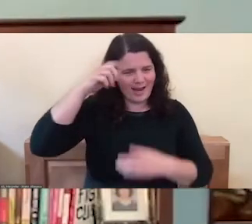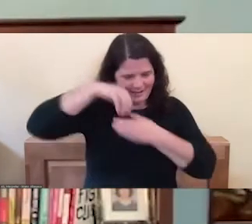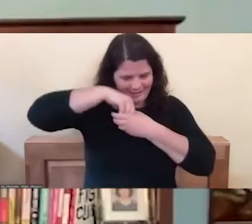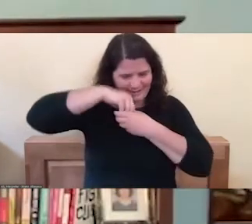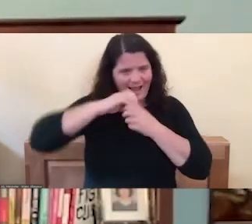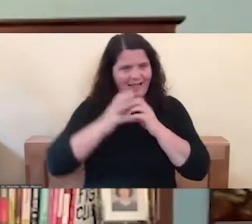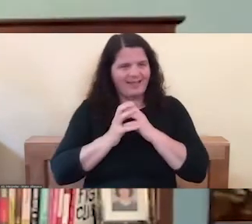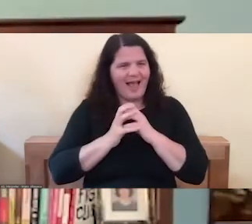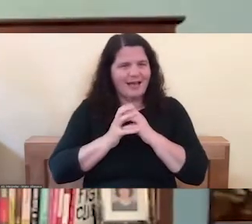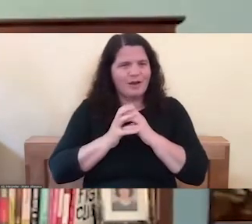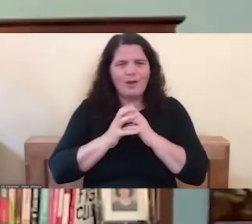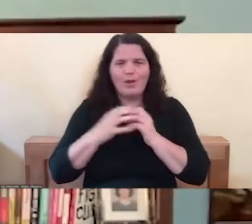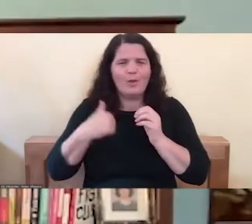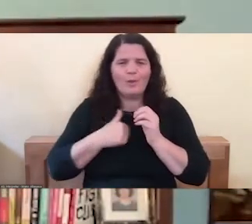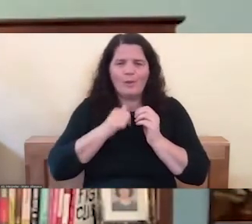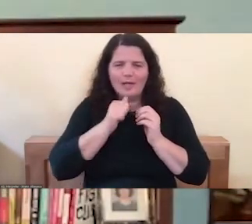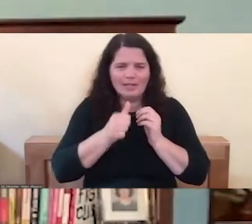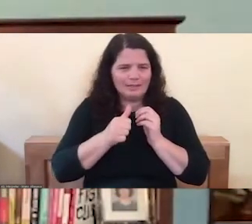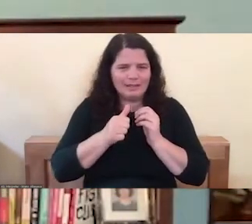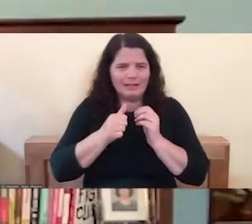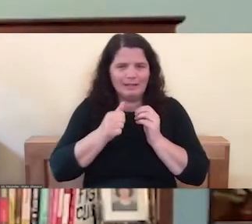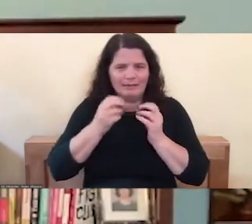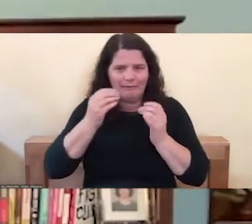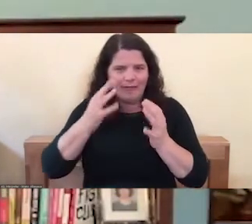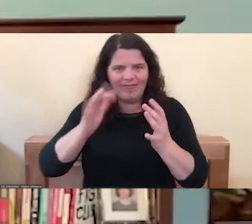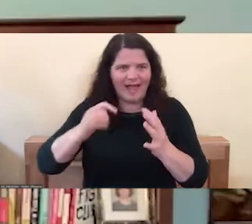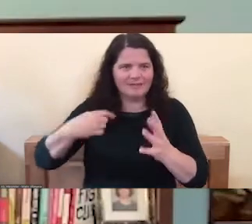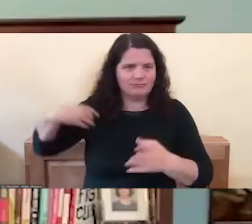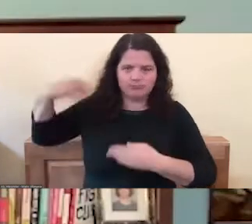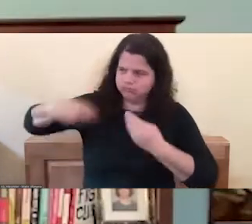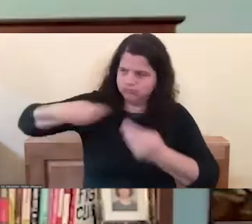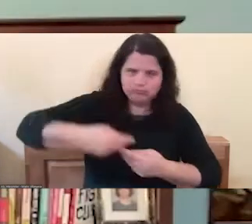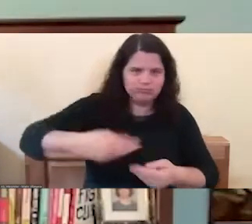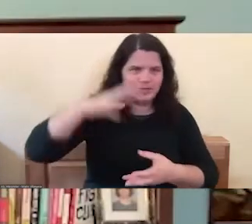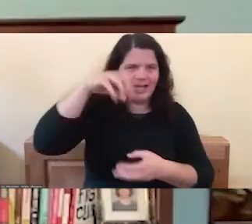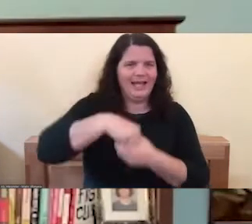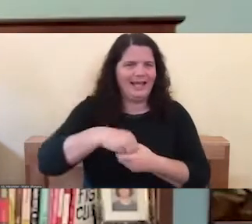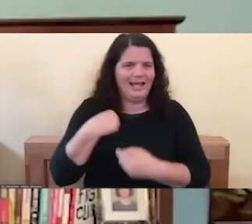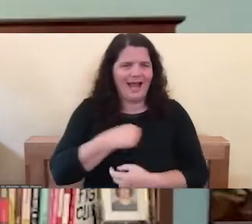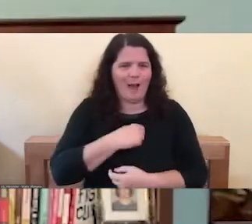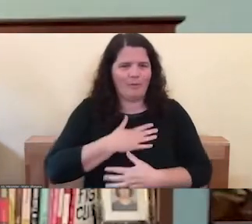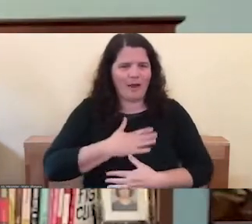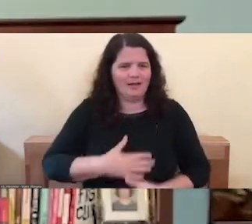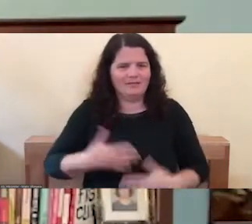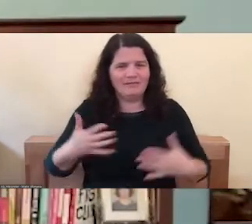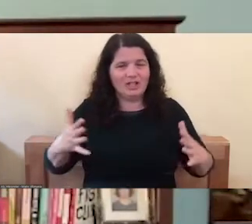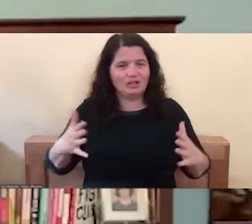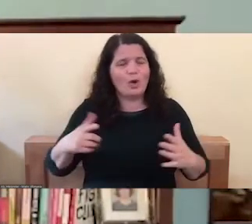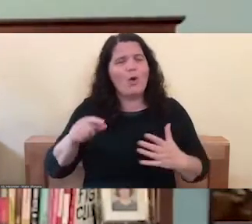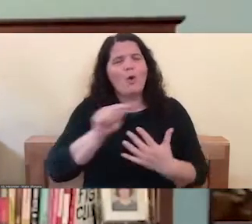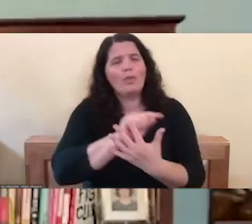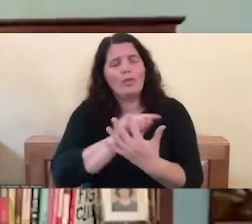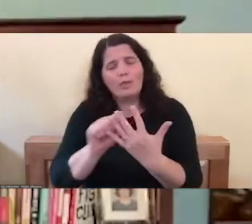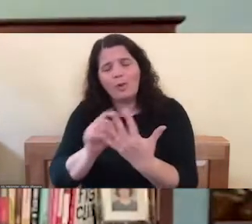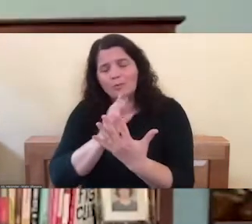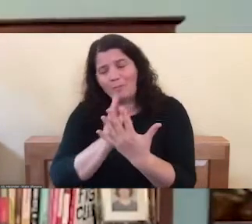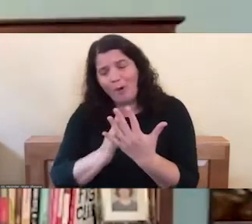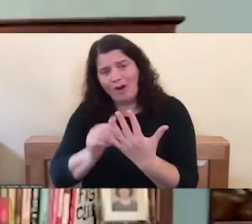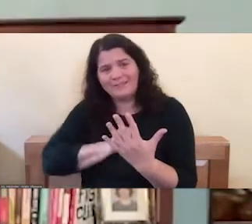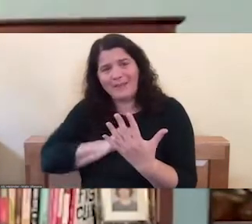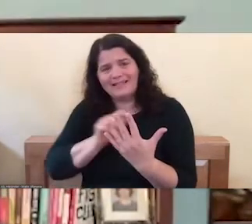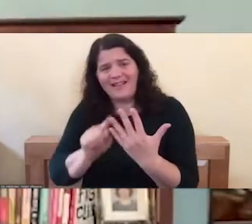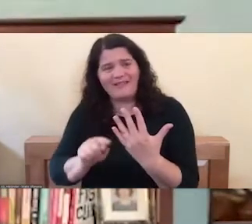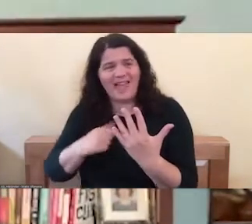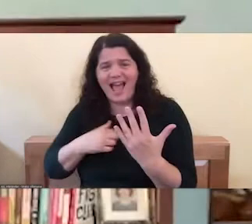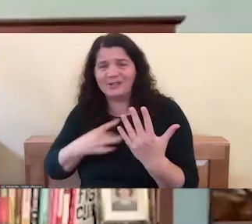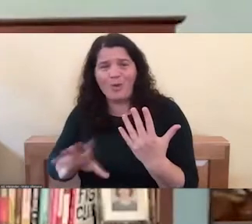learn to understand those parts of ourselves that maybe we don't like so much and that it's harder, the more we can actually see, well,